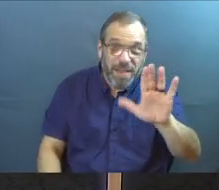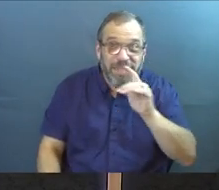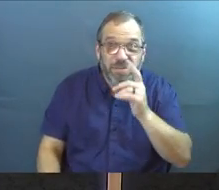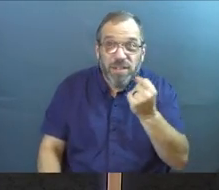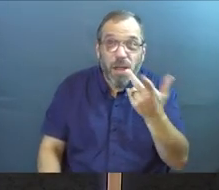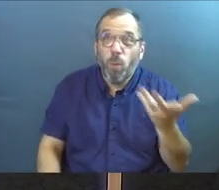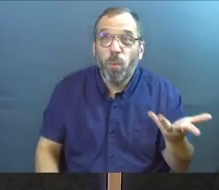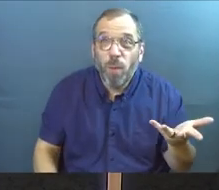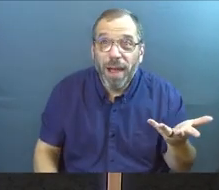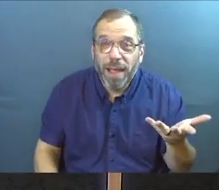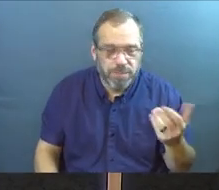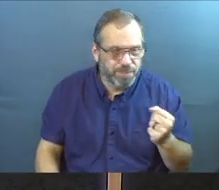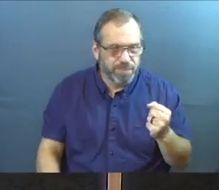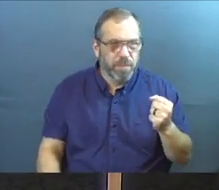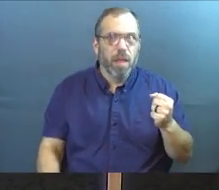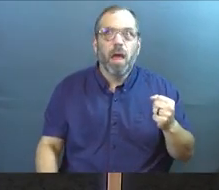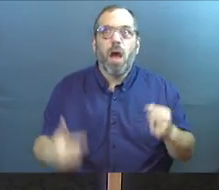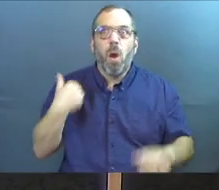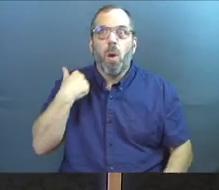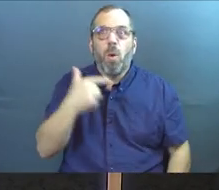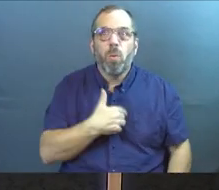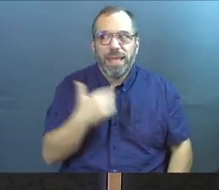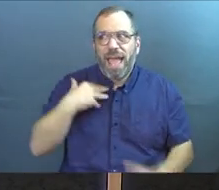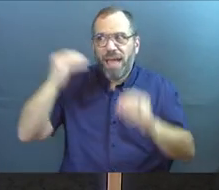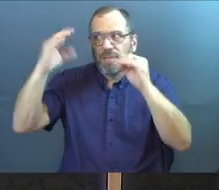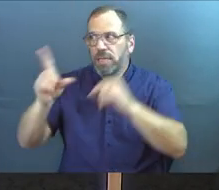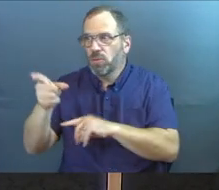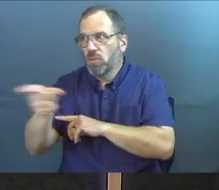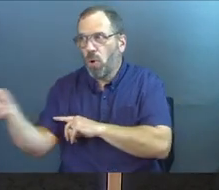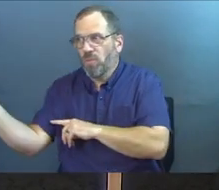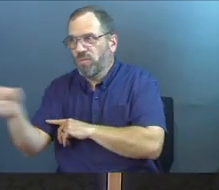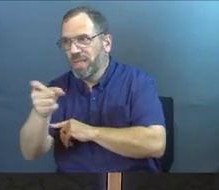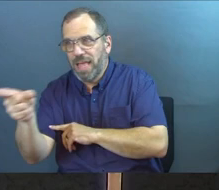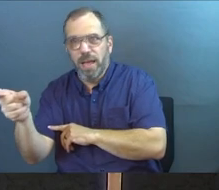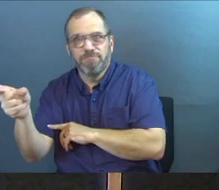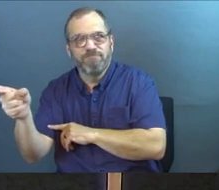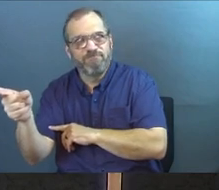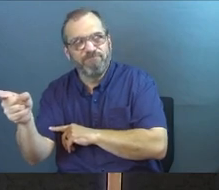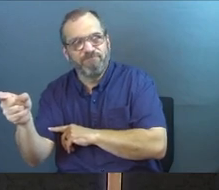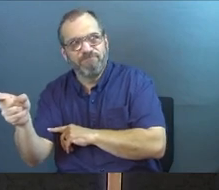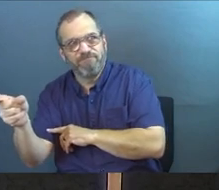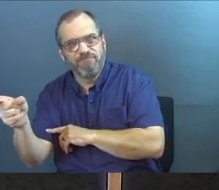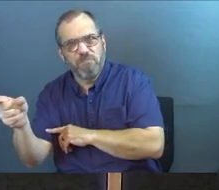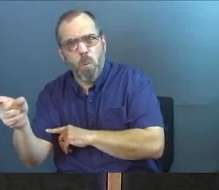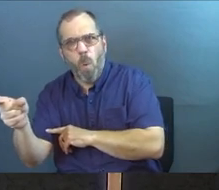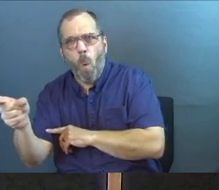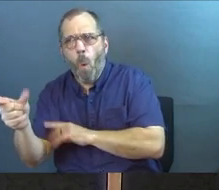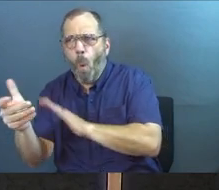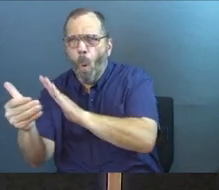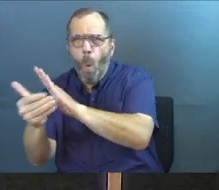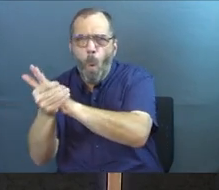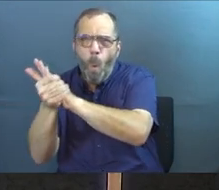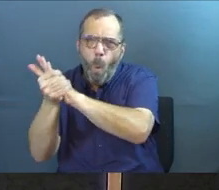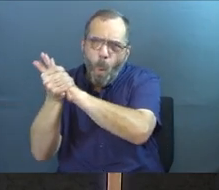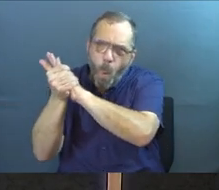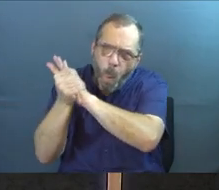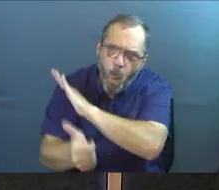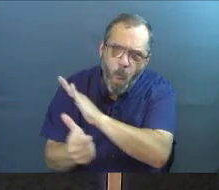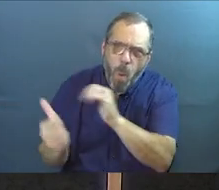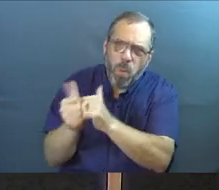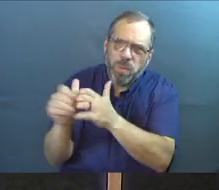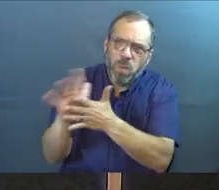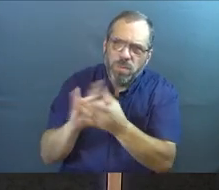thing I didn't understand. I didn't understand that we've got teachers back there who are powerfully gifted in the Holy Spirit.